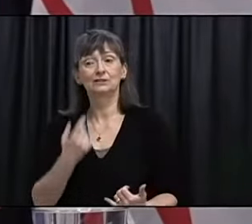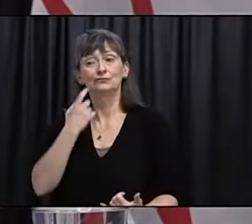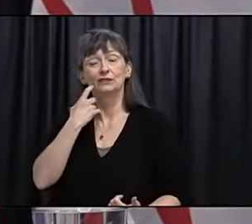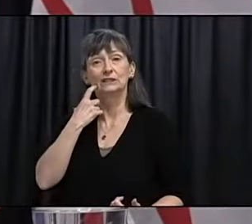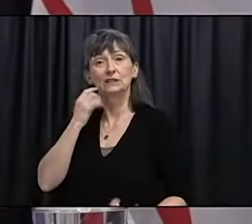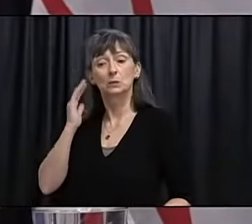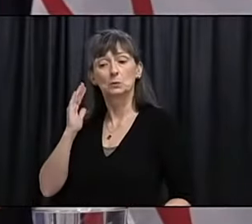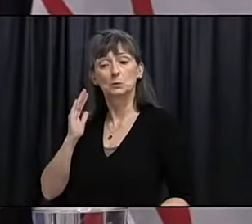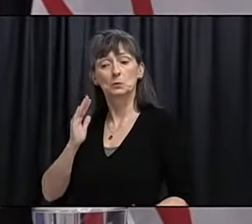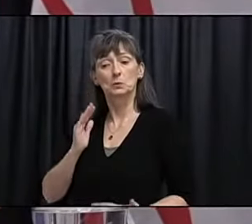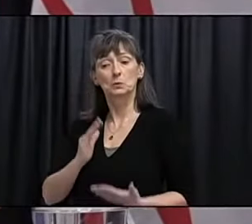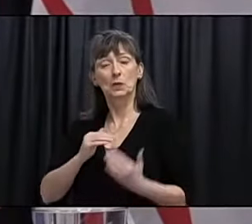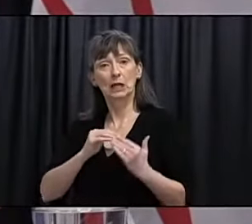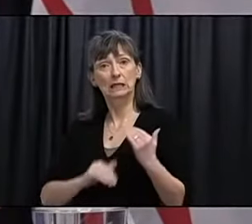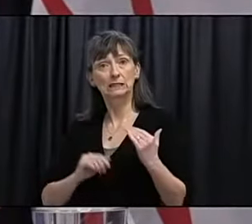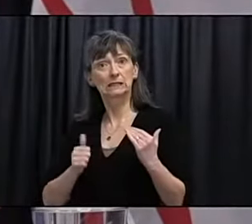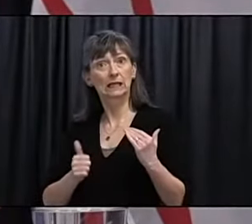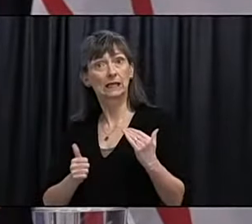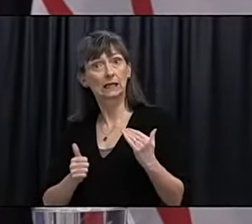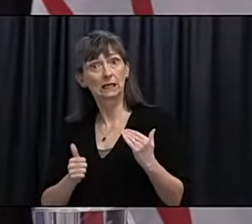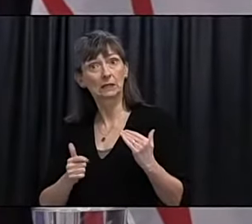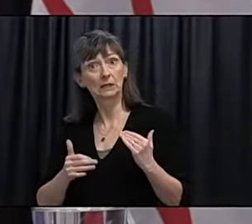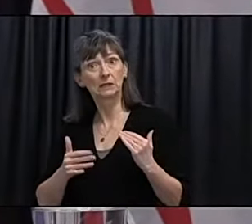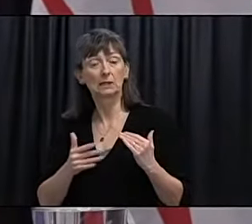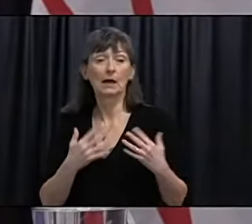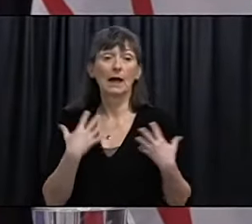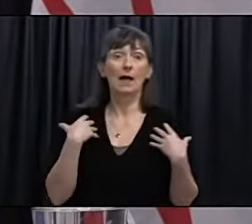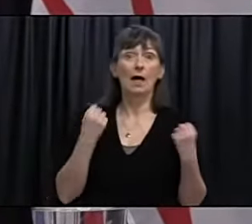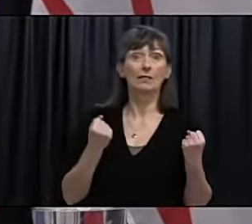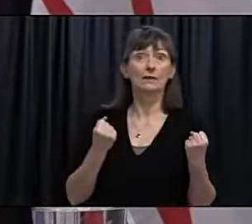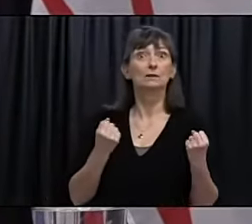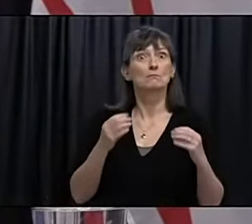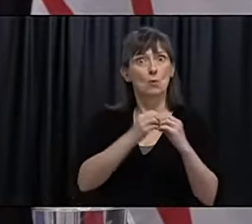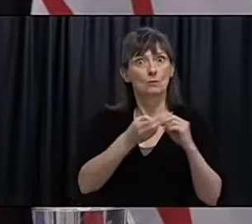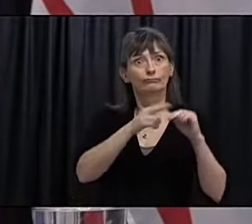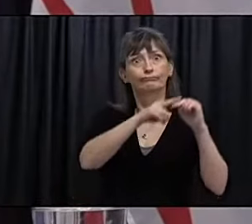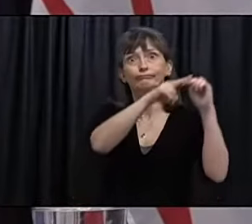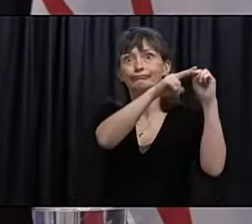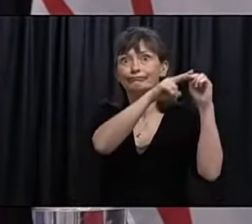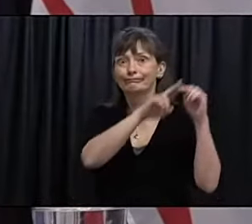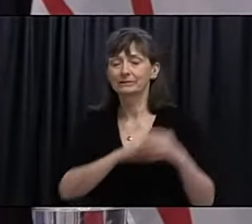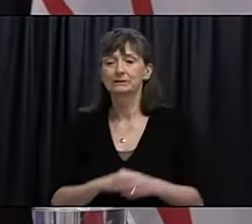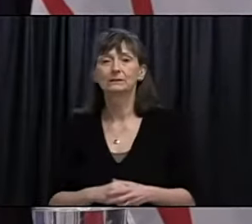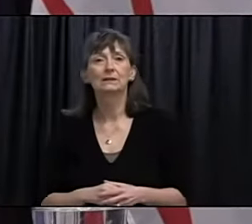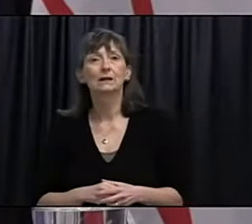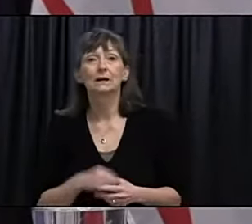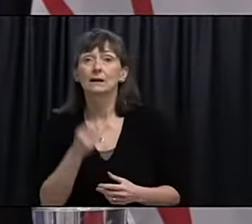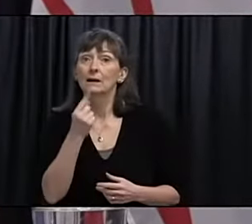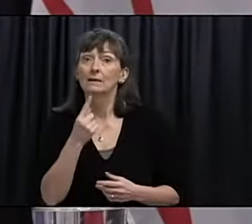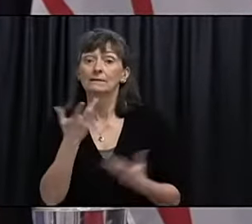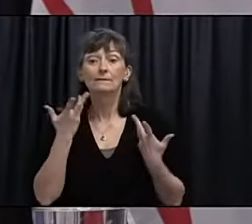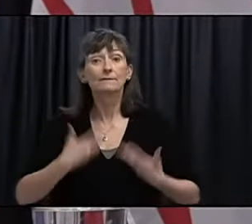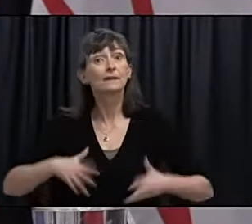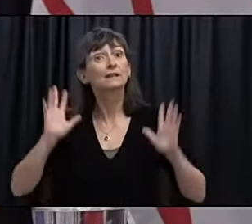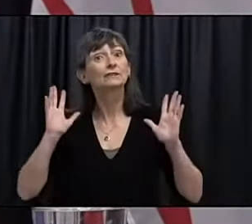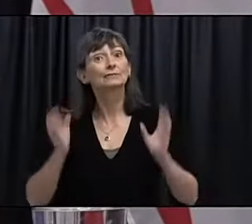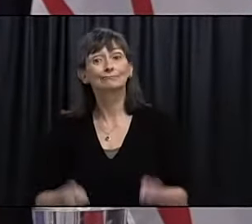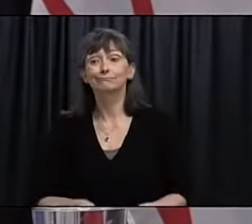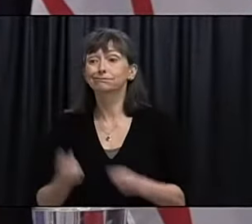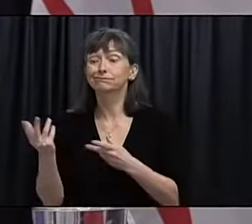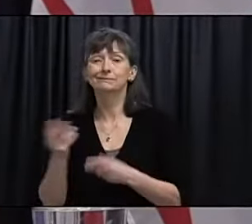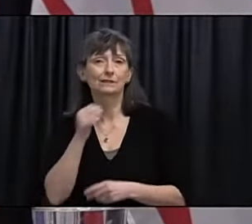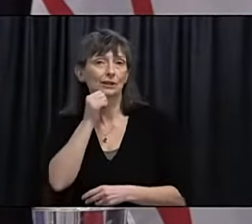to single digits and our recoveries move way up. Please keep in mind that we're not out of the woods just yet.